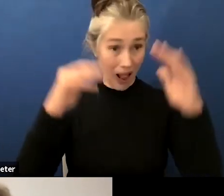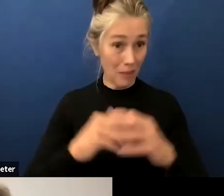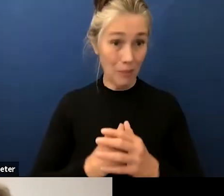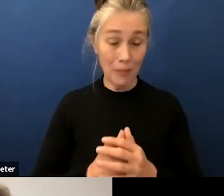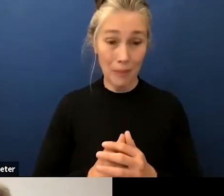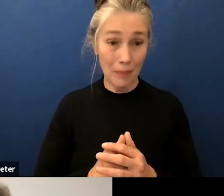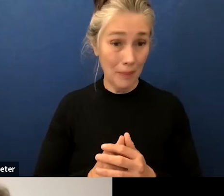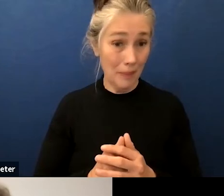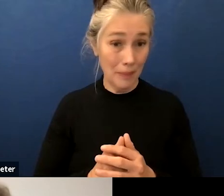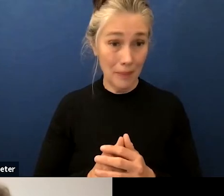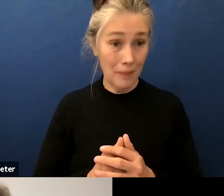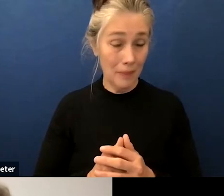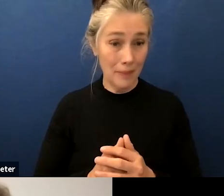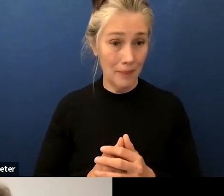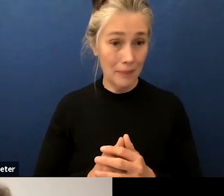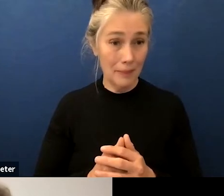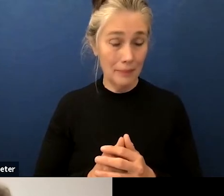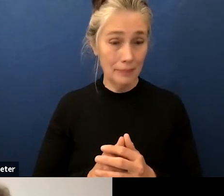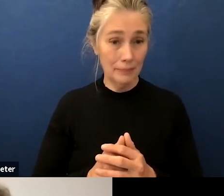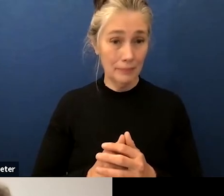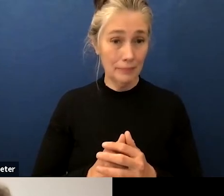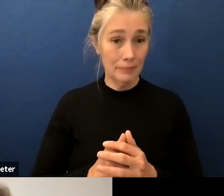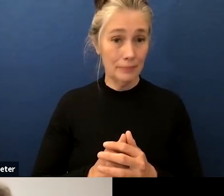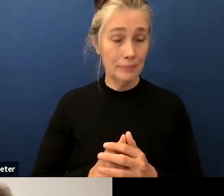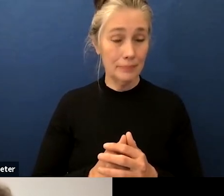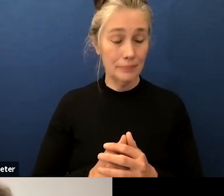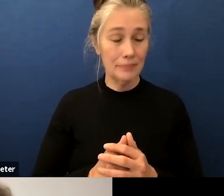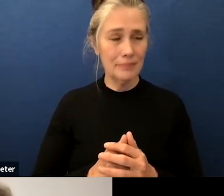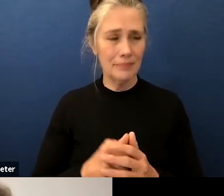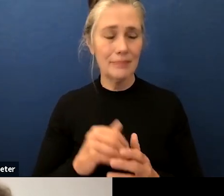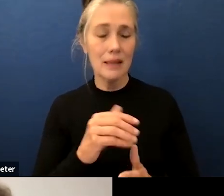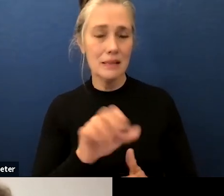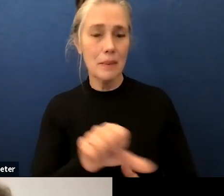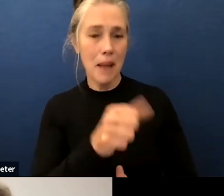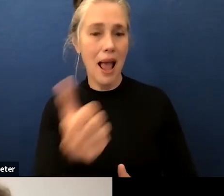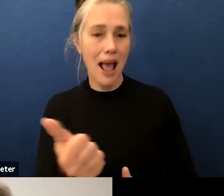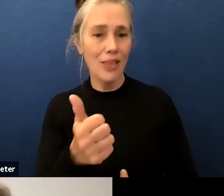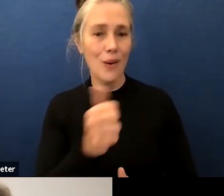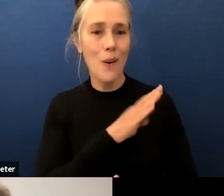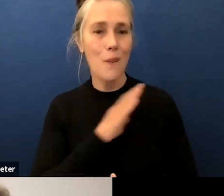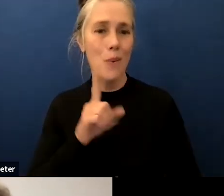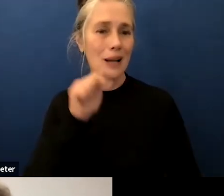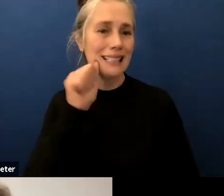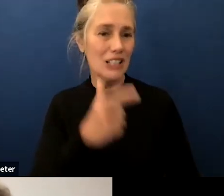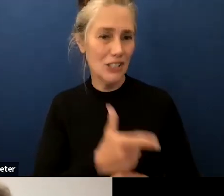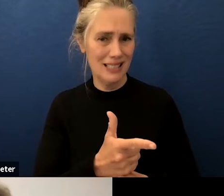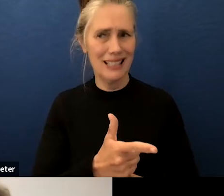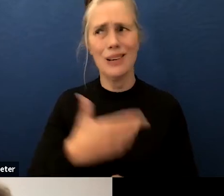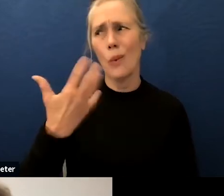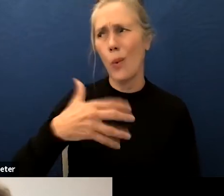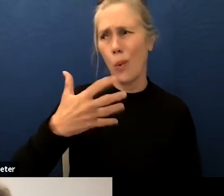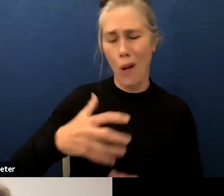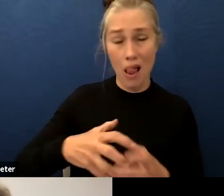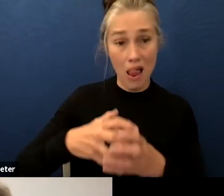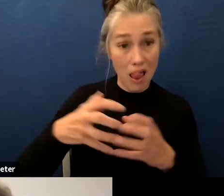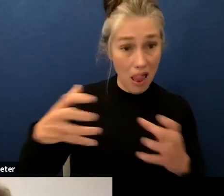as as my fellow board sisters said you know it is a lot for